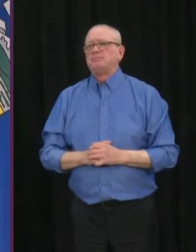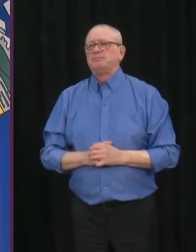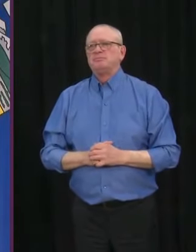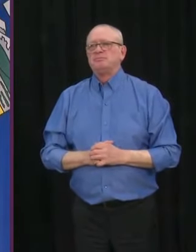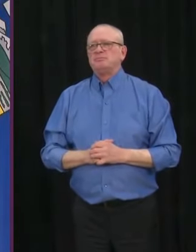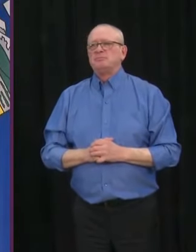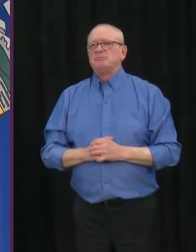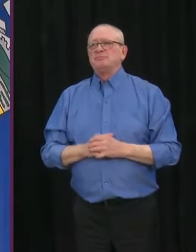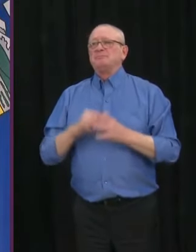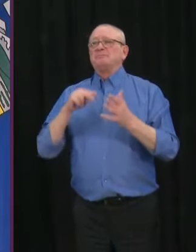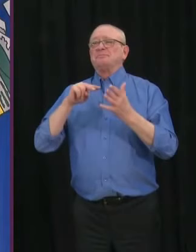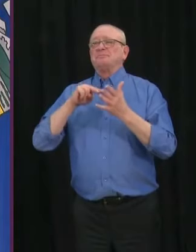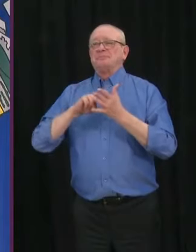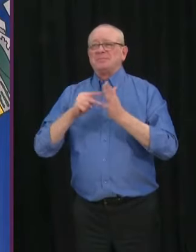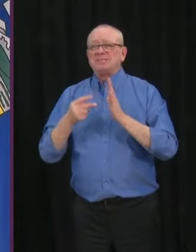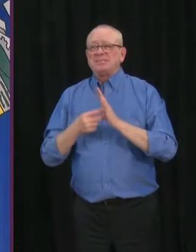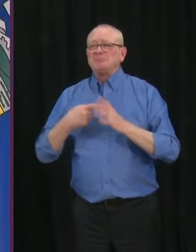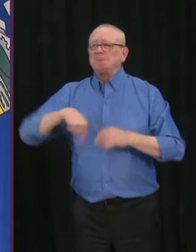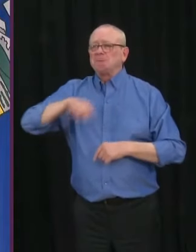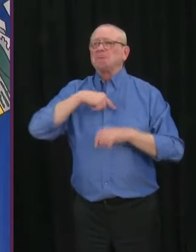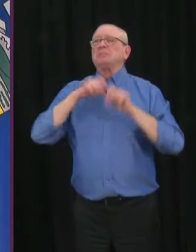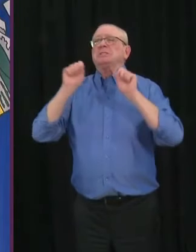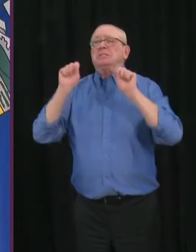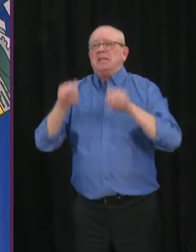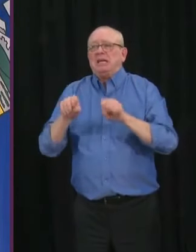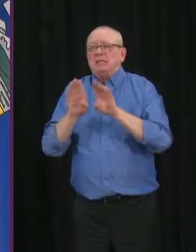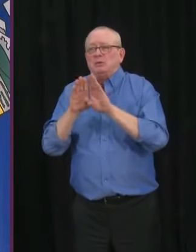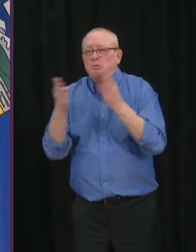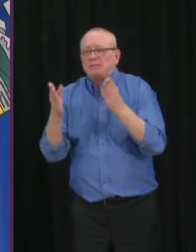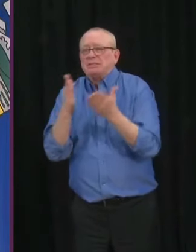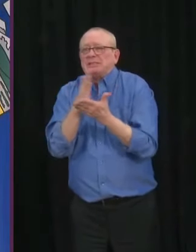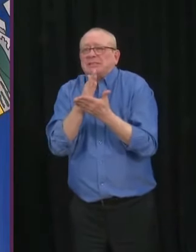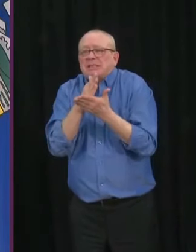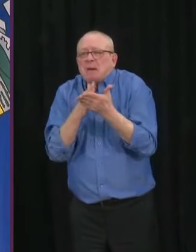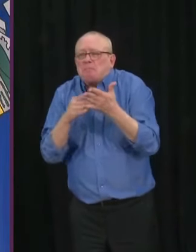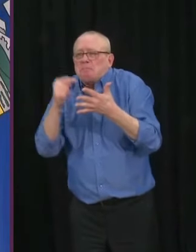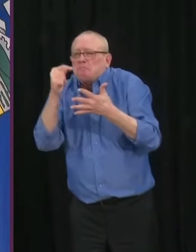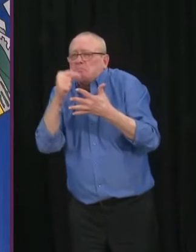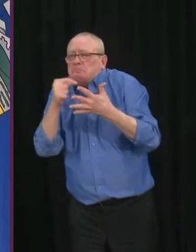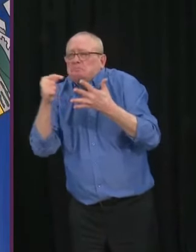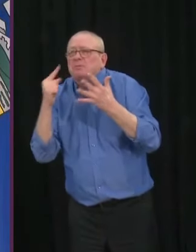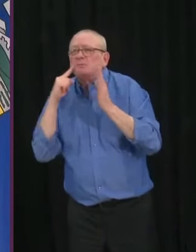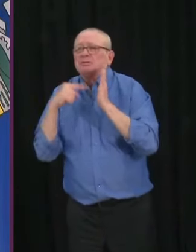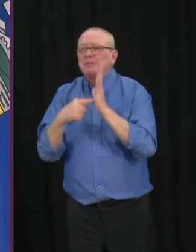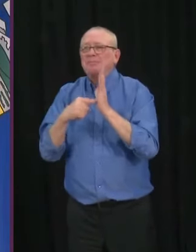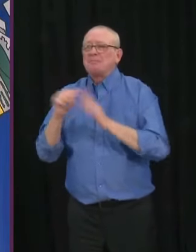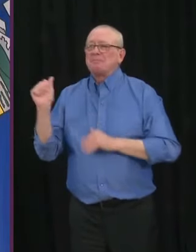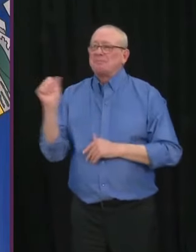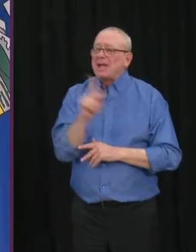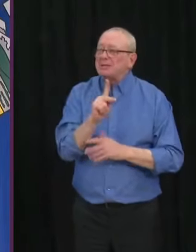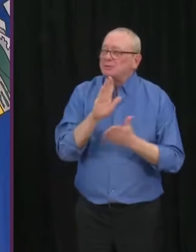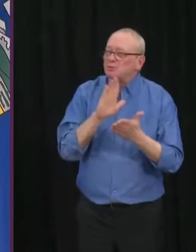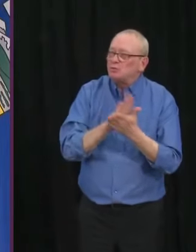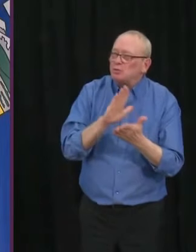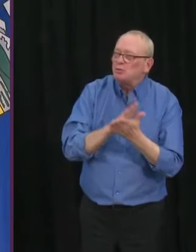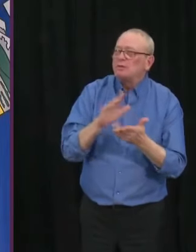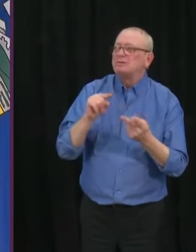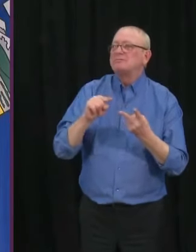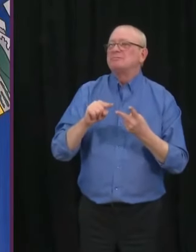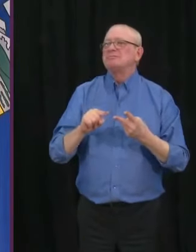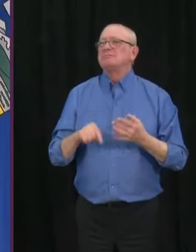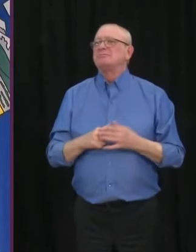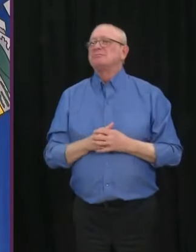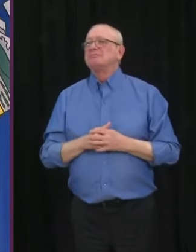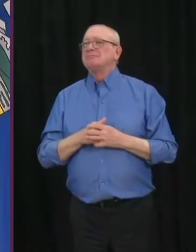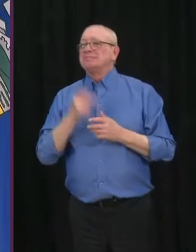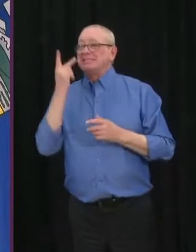significant steps towards reopening this past week with our schools being reopened. I'm seeing the smiles on the kids' faces as